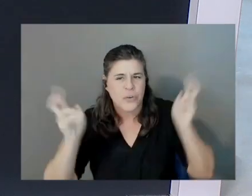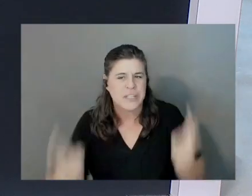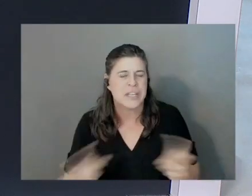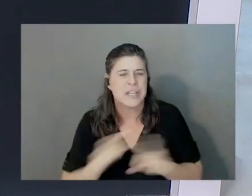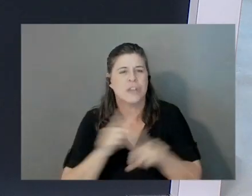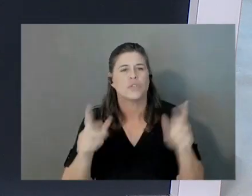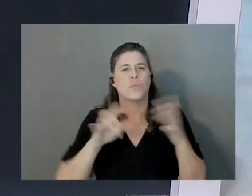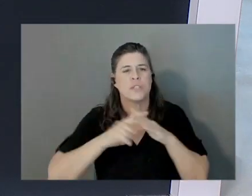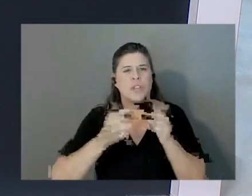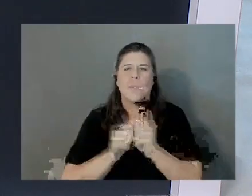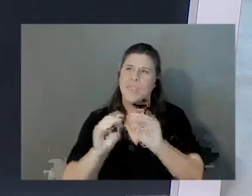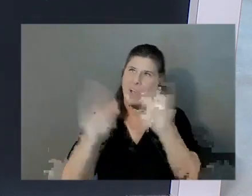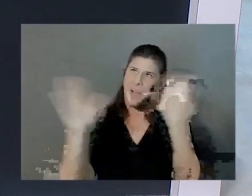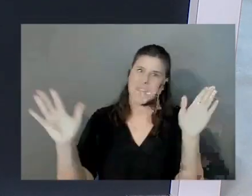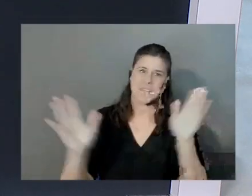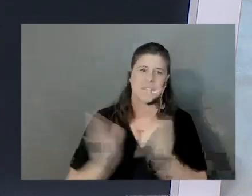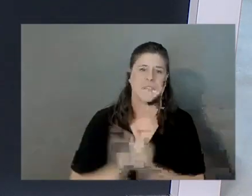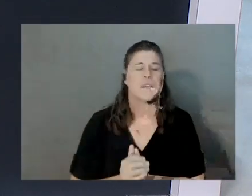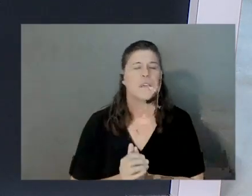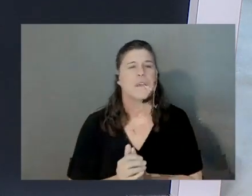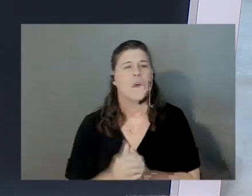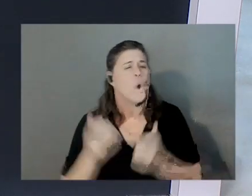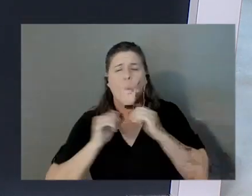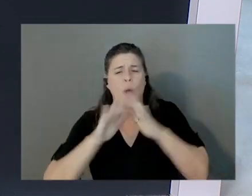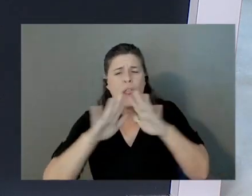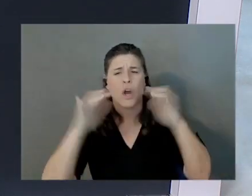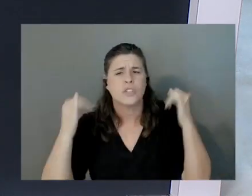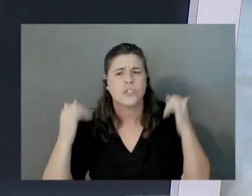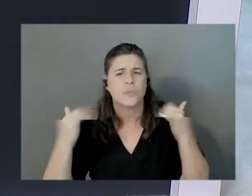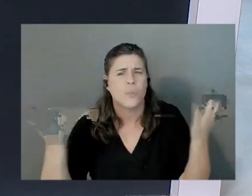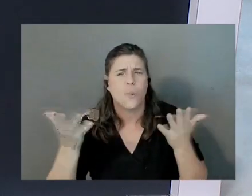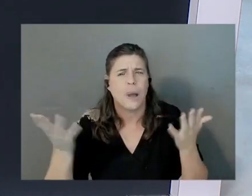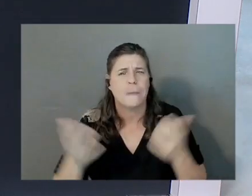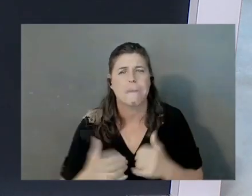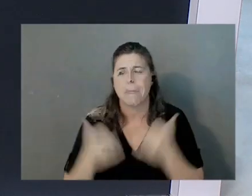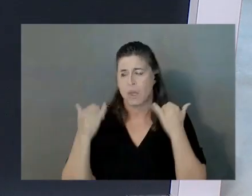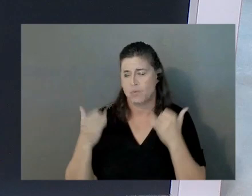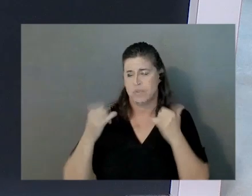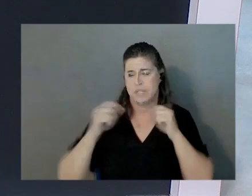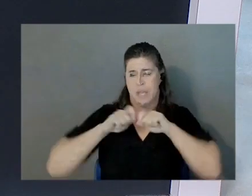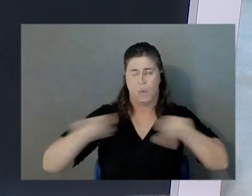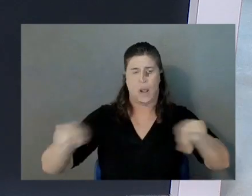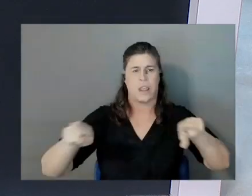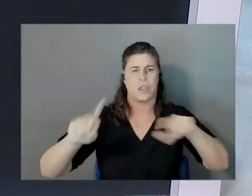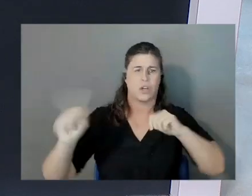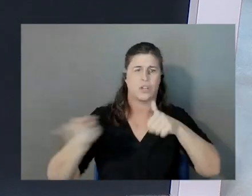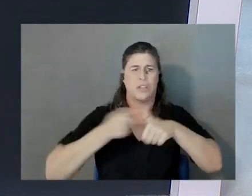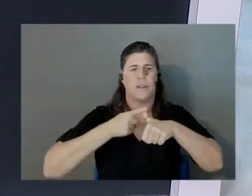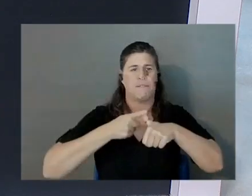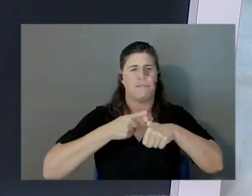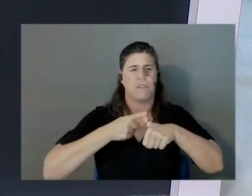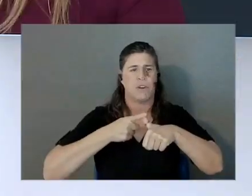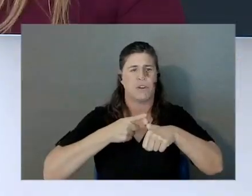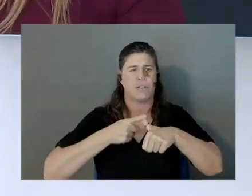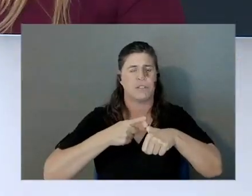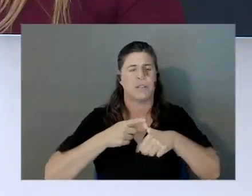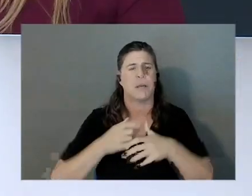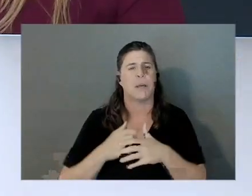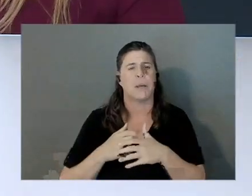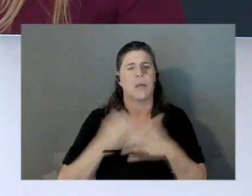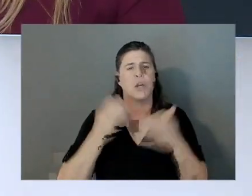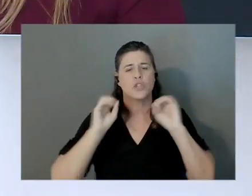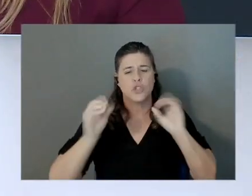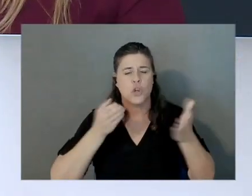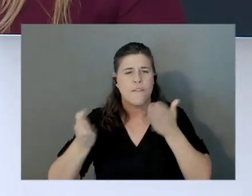obvious. What did we launch today? So today we launched the first purpose-built serverless ML